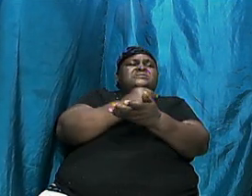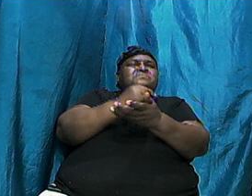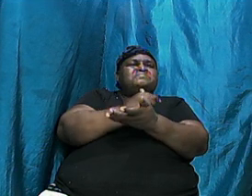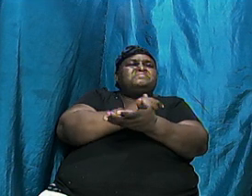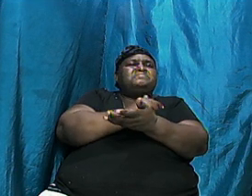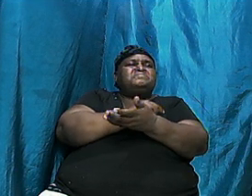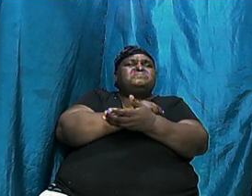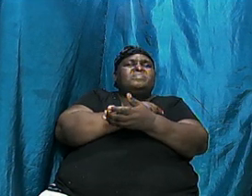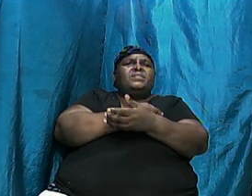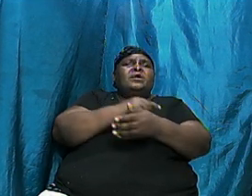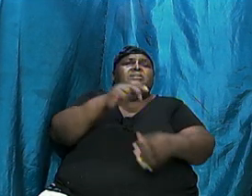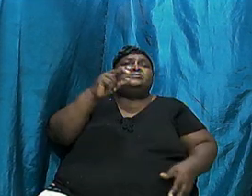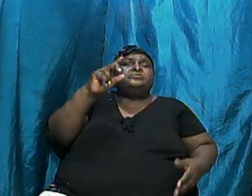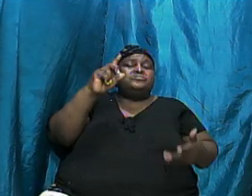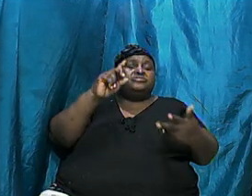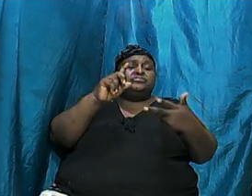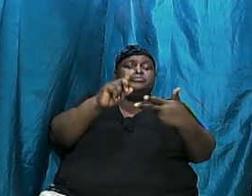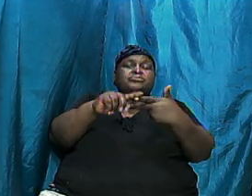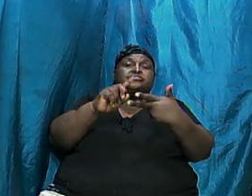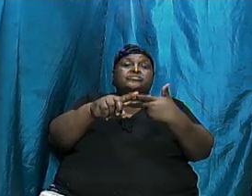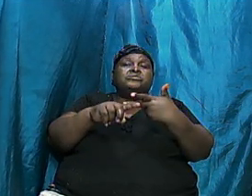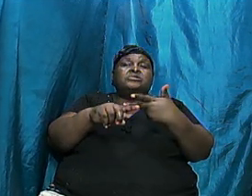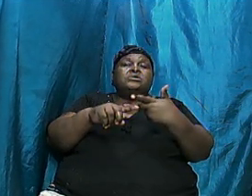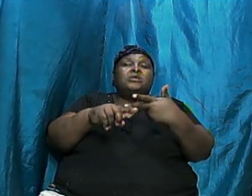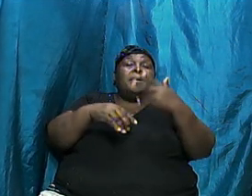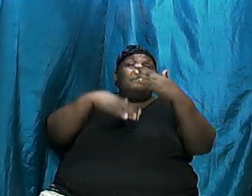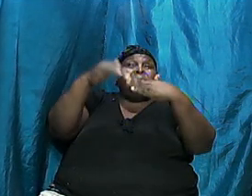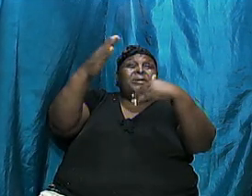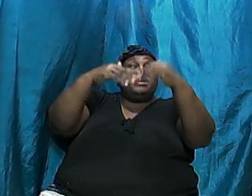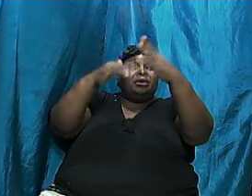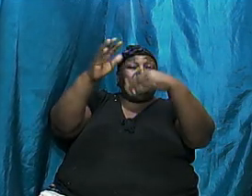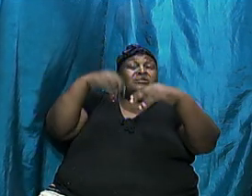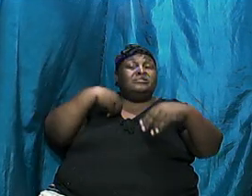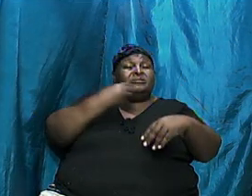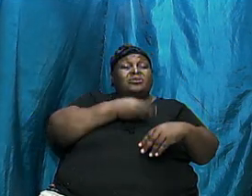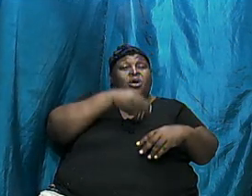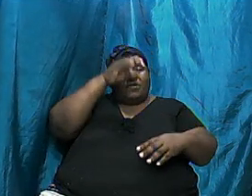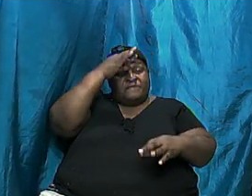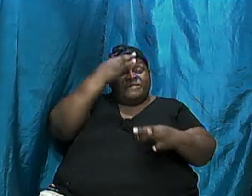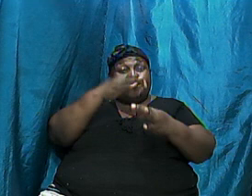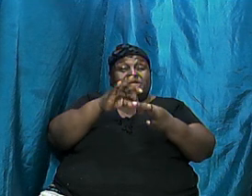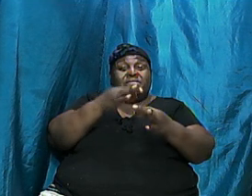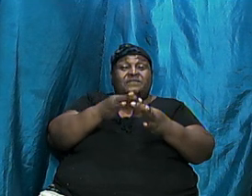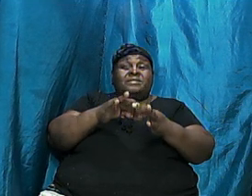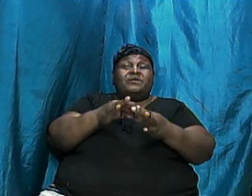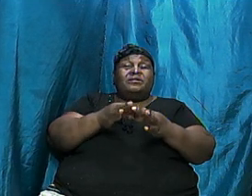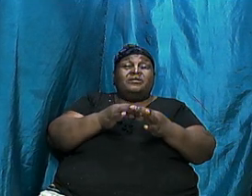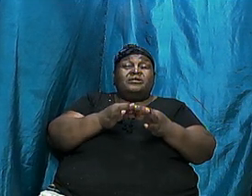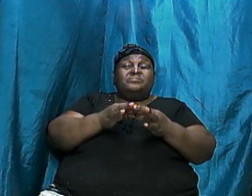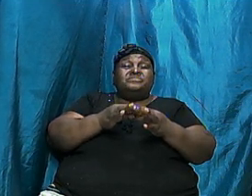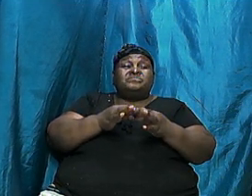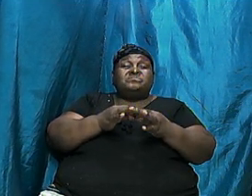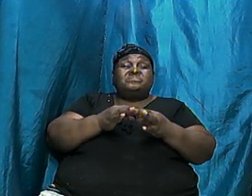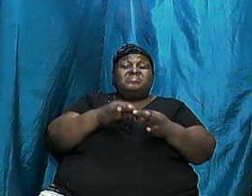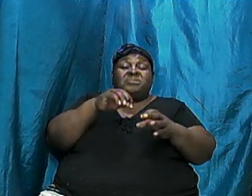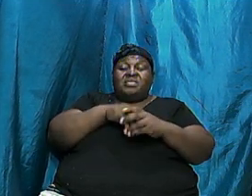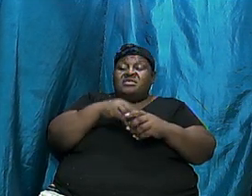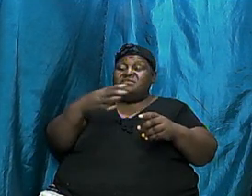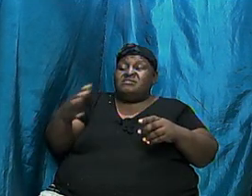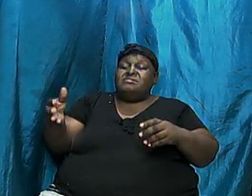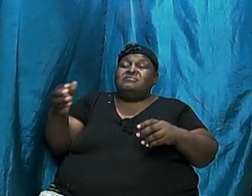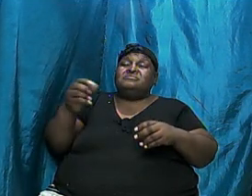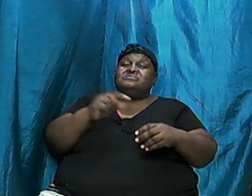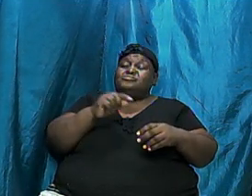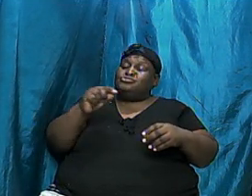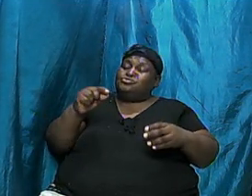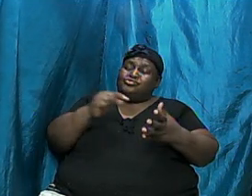then two it is to build our faith yes in the things that are written in